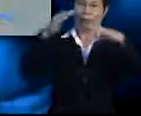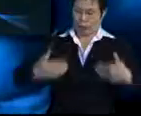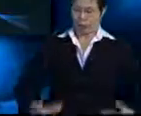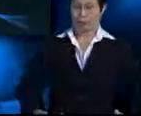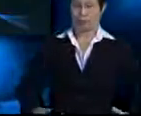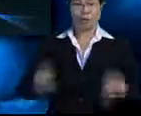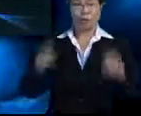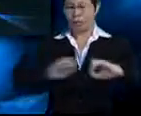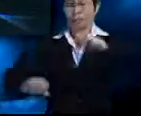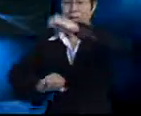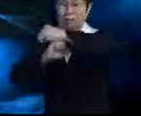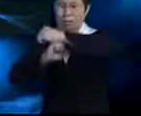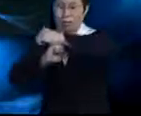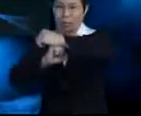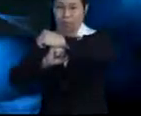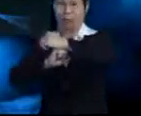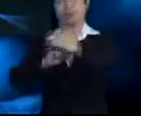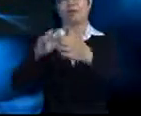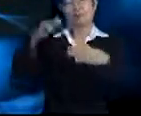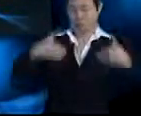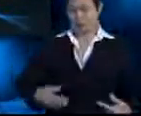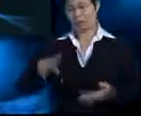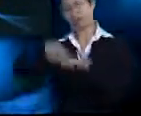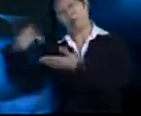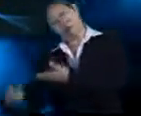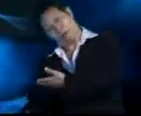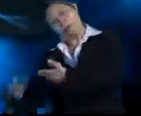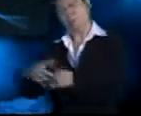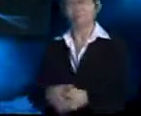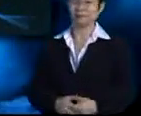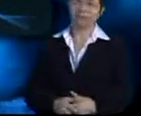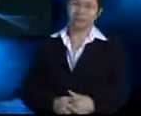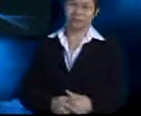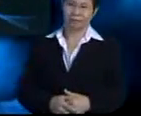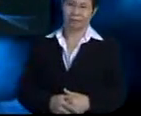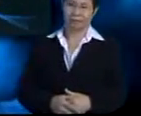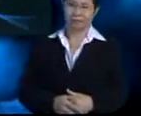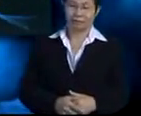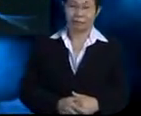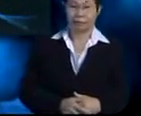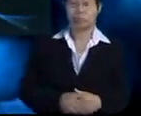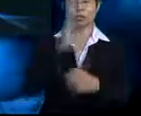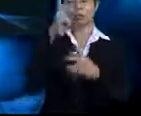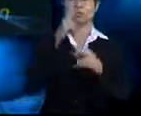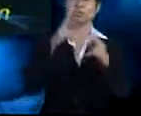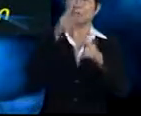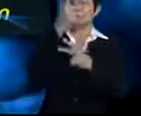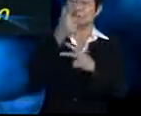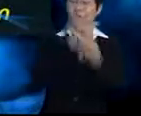Without a support system, the body would just collapse. And there are three basic types of skeleton.